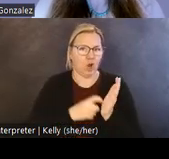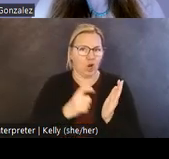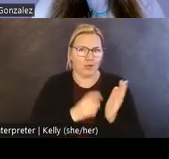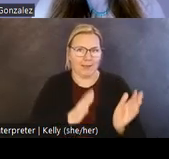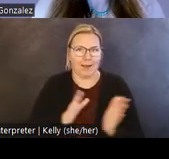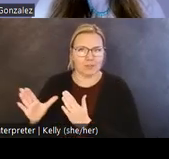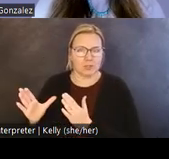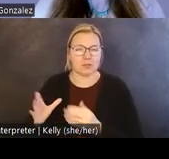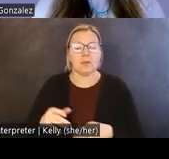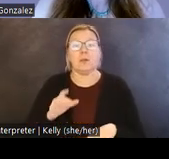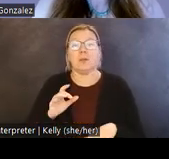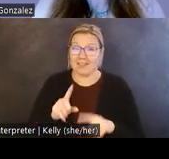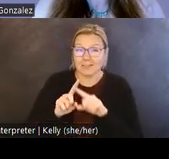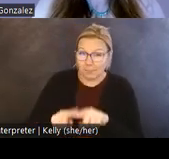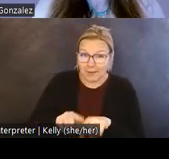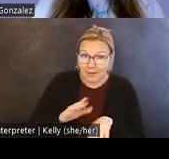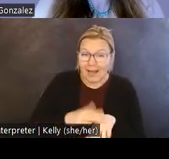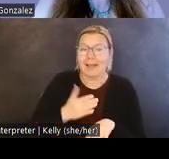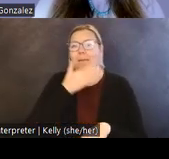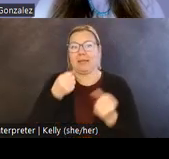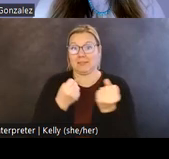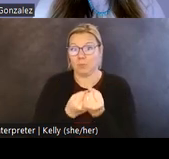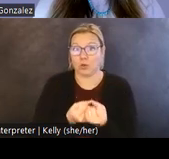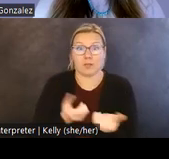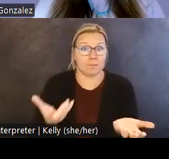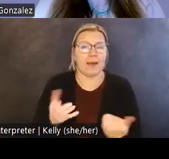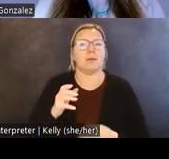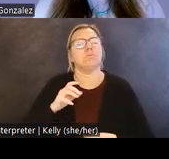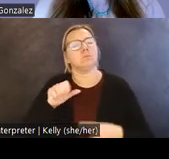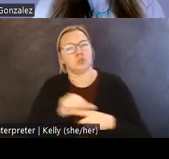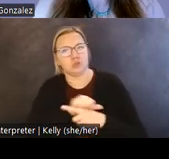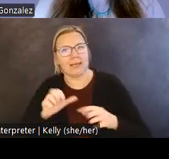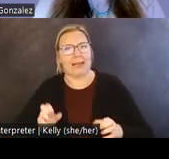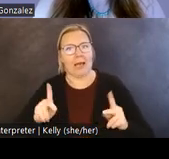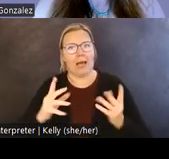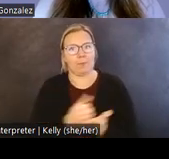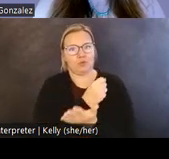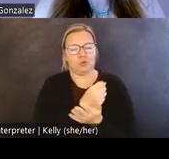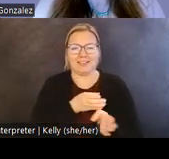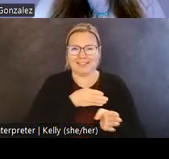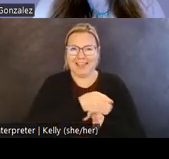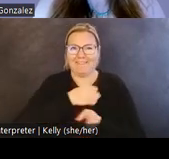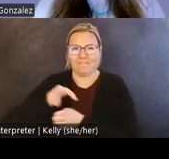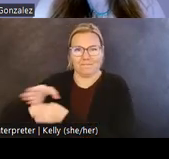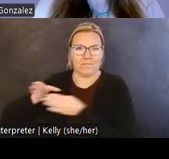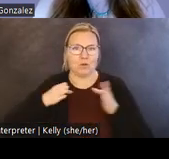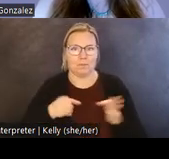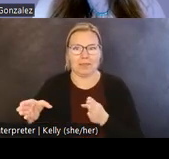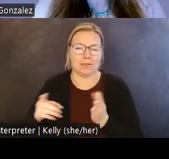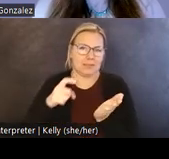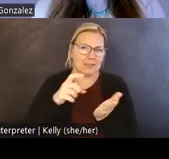dependent on and best supported by educational and training opportunities like field methods in Indigenous archaeology.